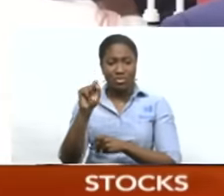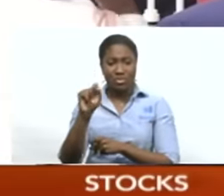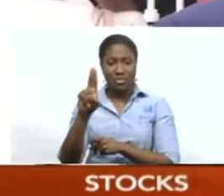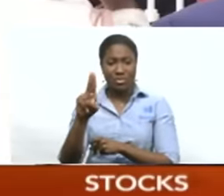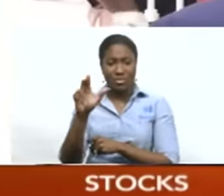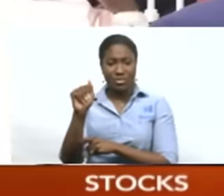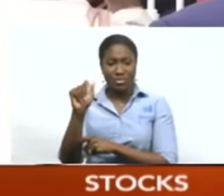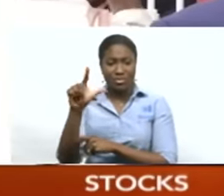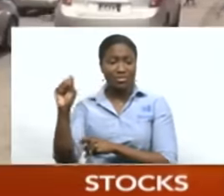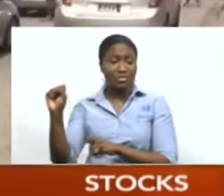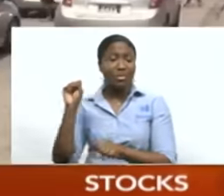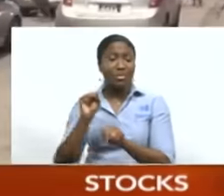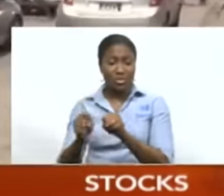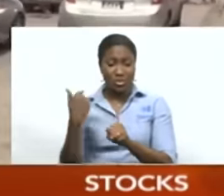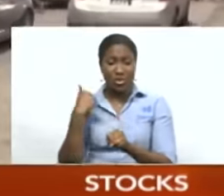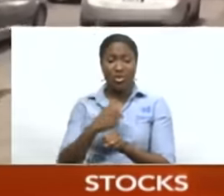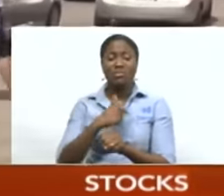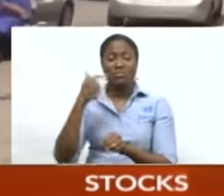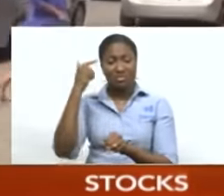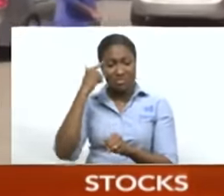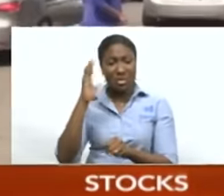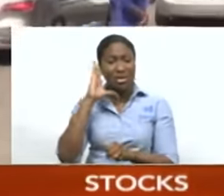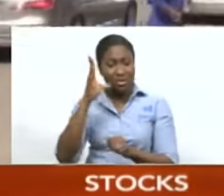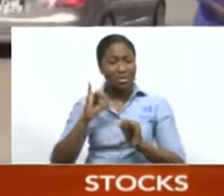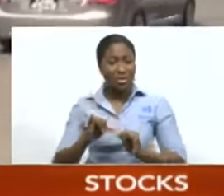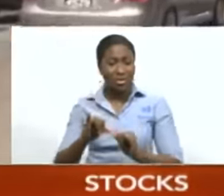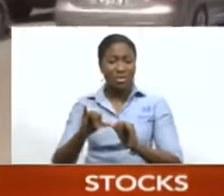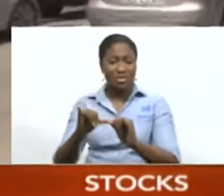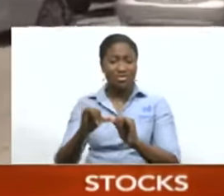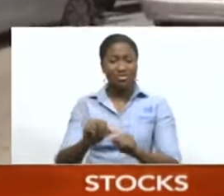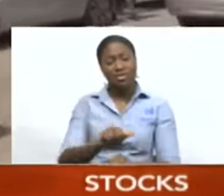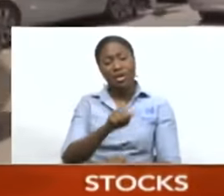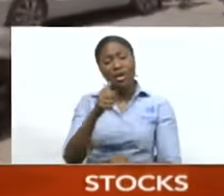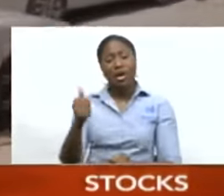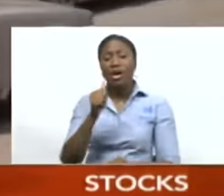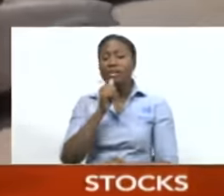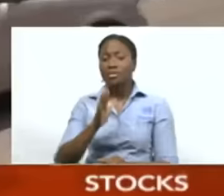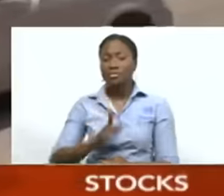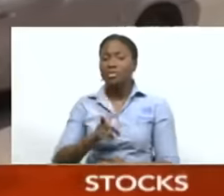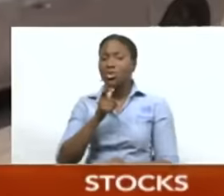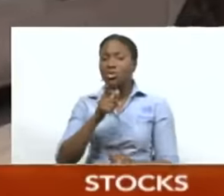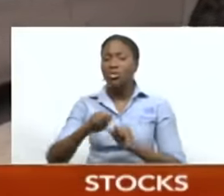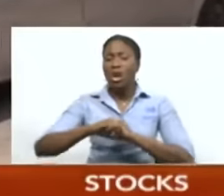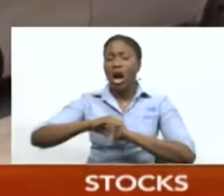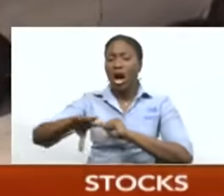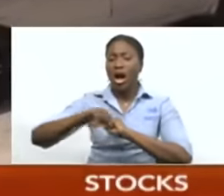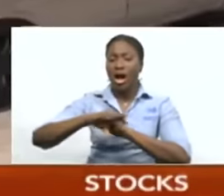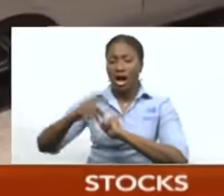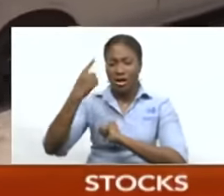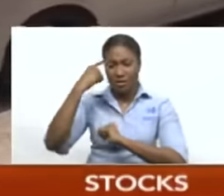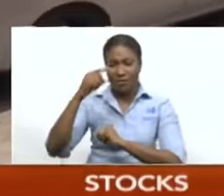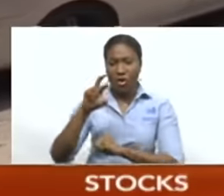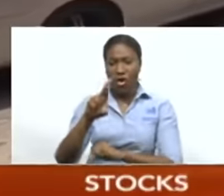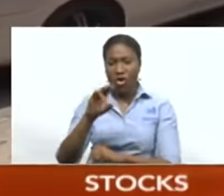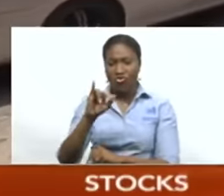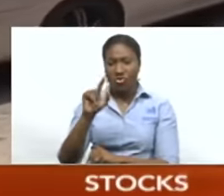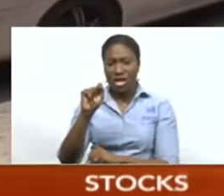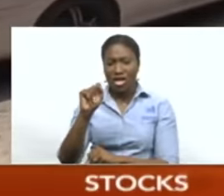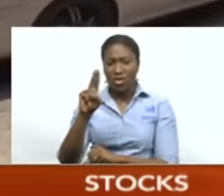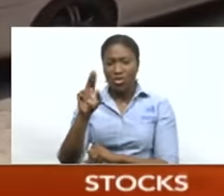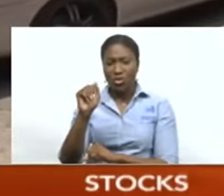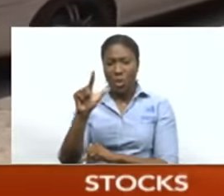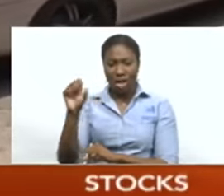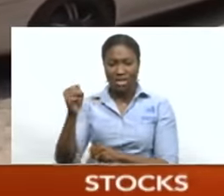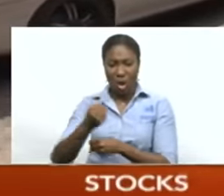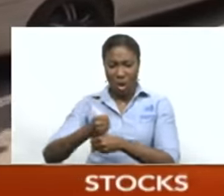expect some sustainability there. Also speaking was Melina Suri, Marketing Manager for Rituals Coffeehouse, who said it was